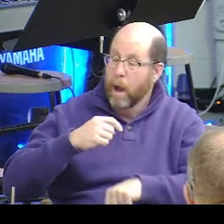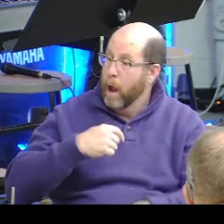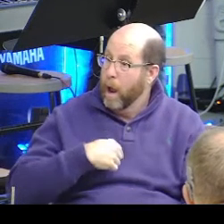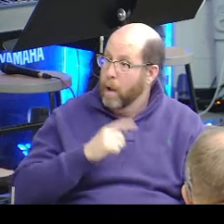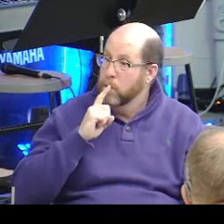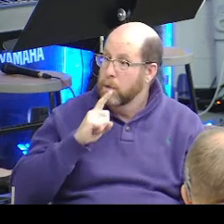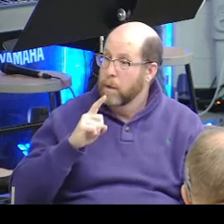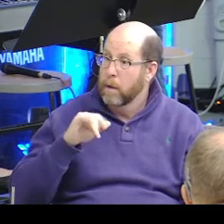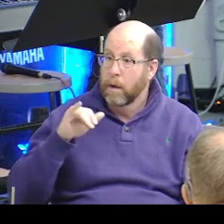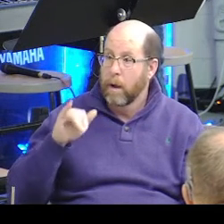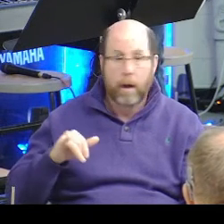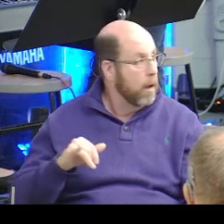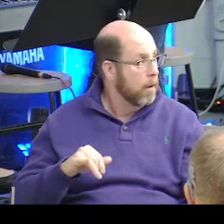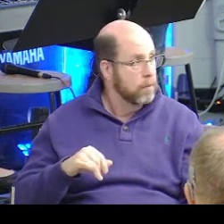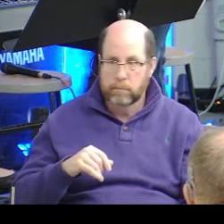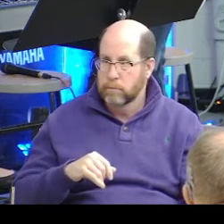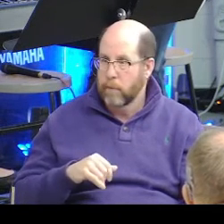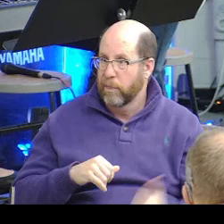this side of the room actually.